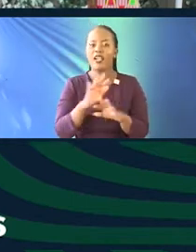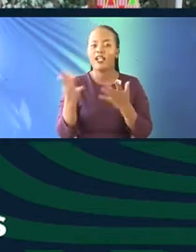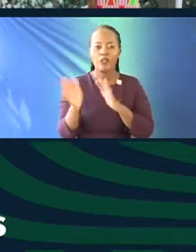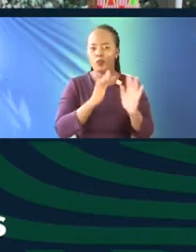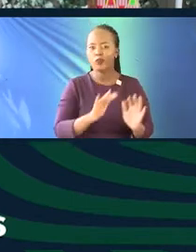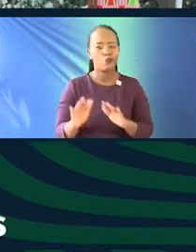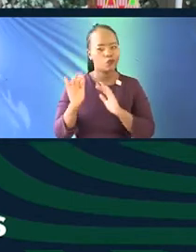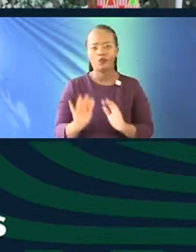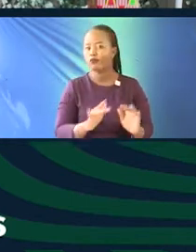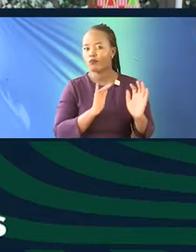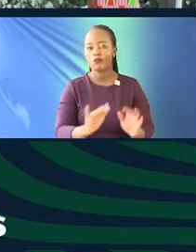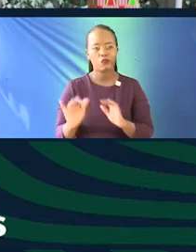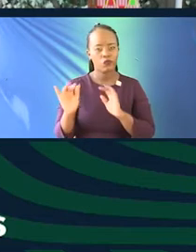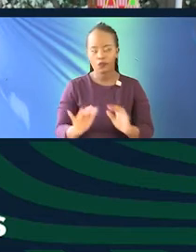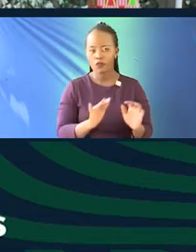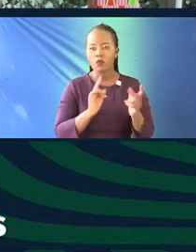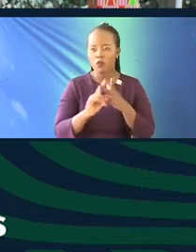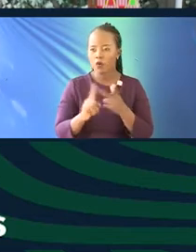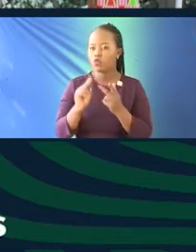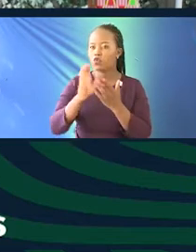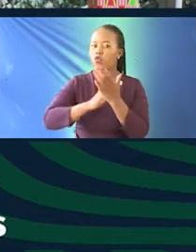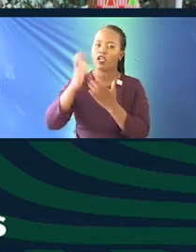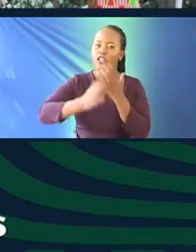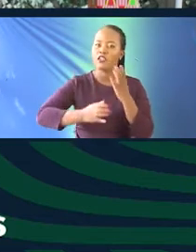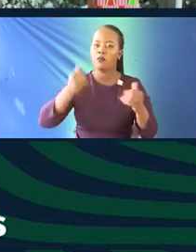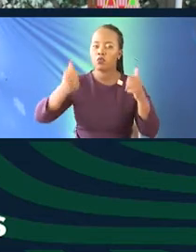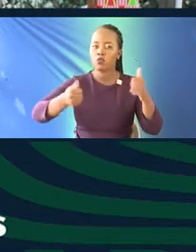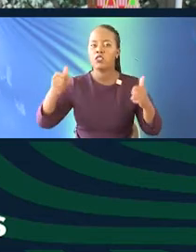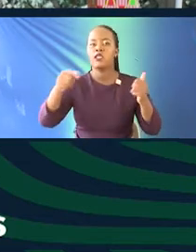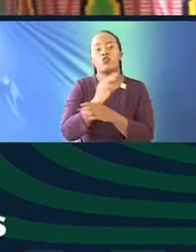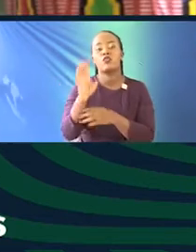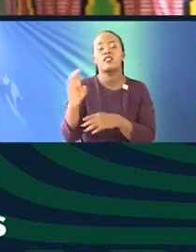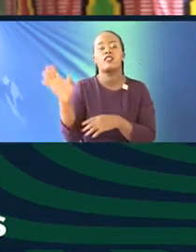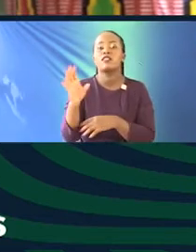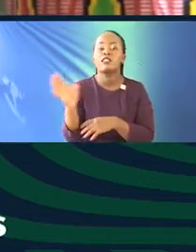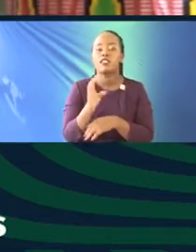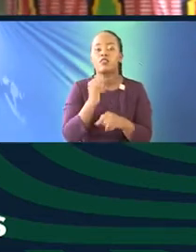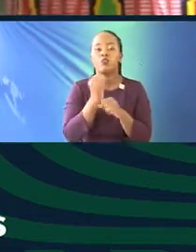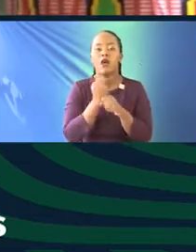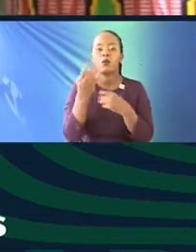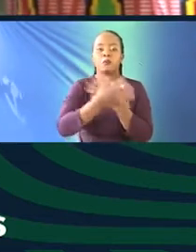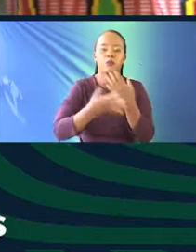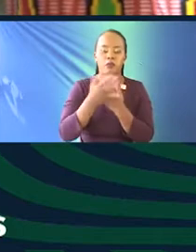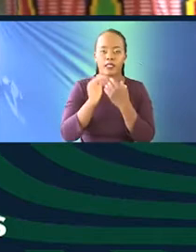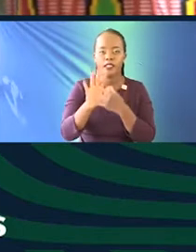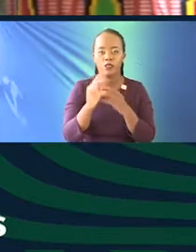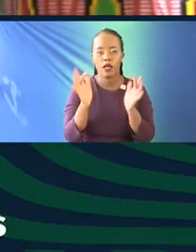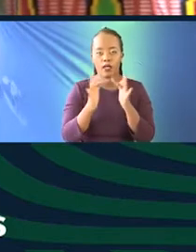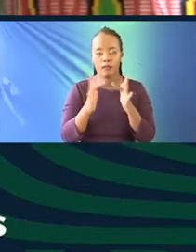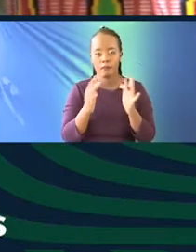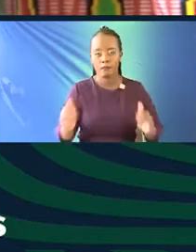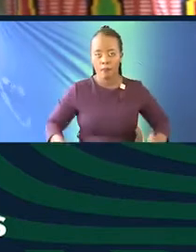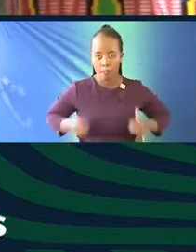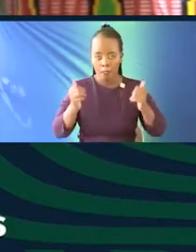the keyboard. The curriculum that we have developed with Levi Wataka is global, but it's very centered on African